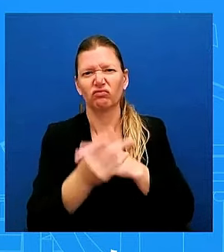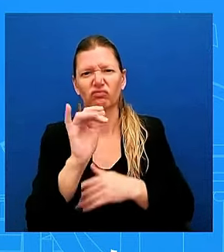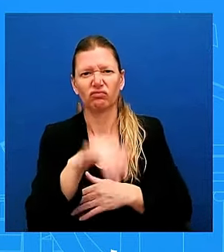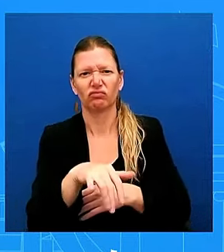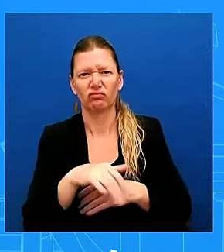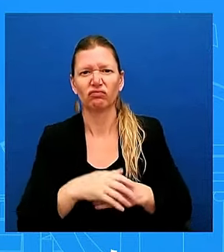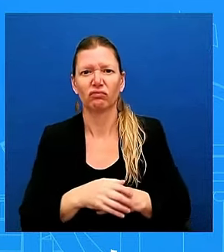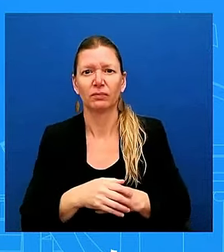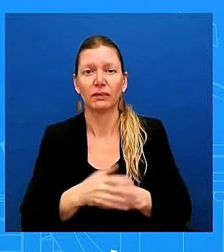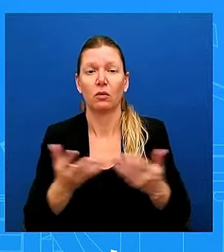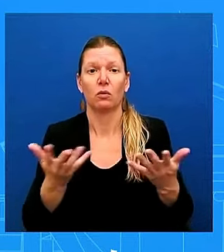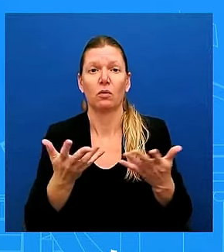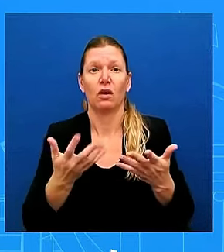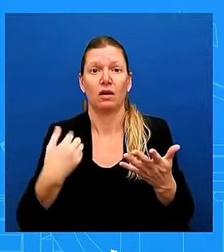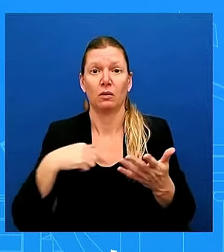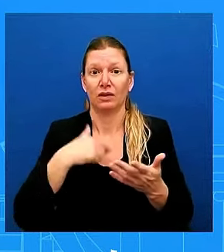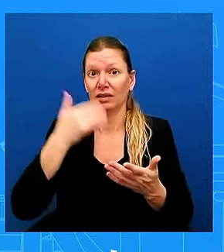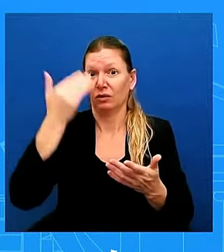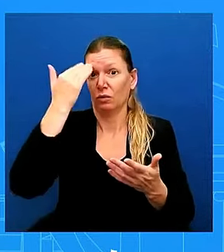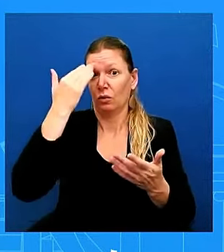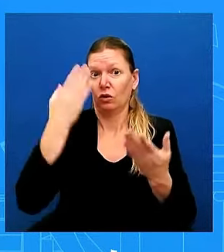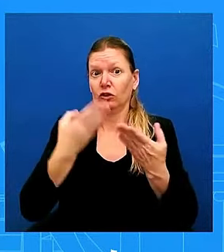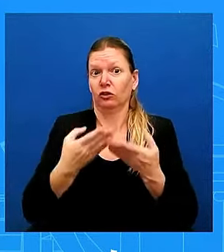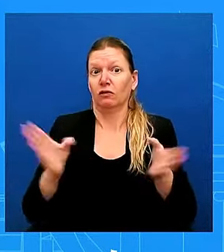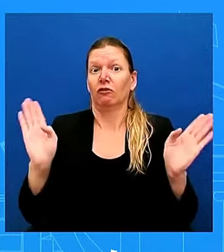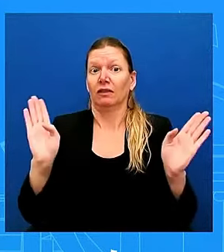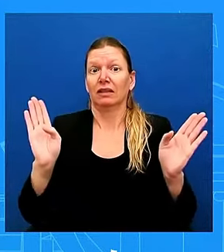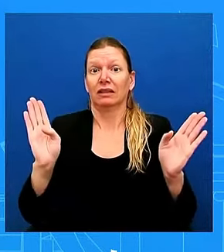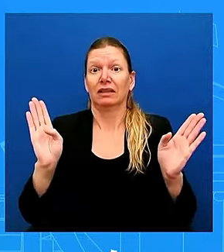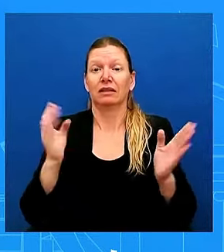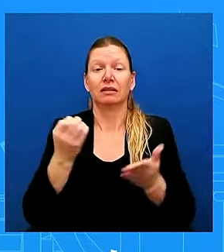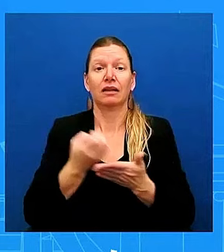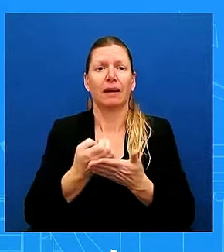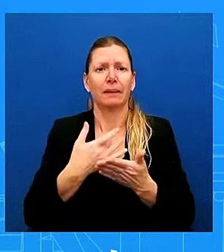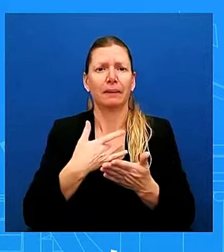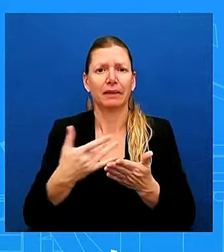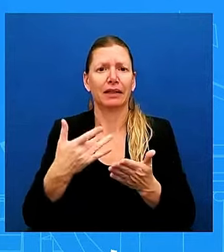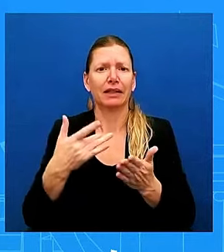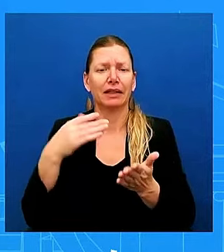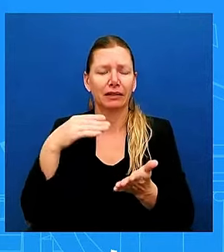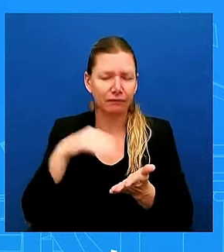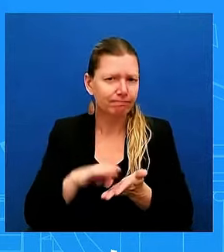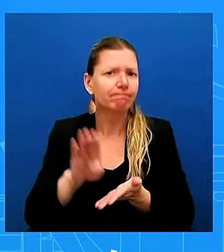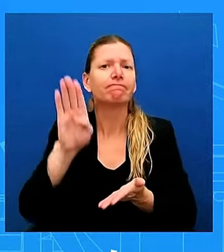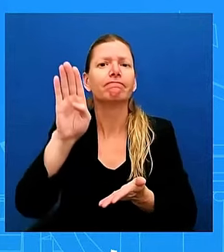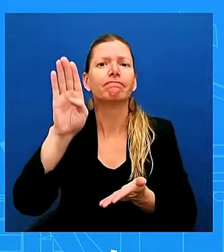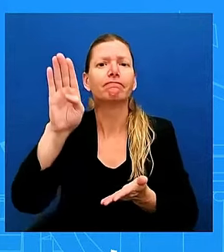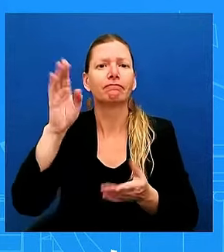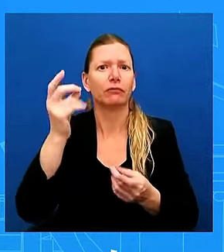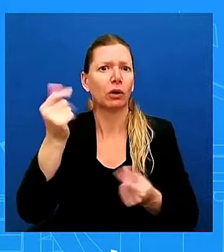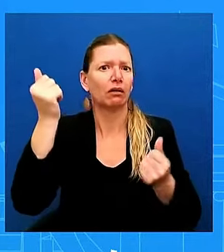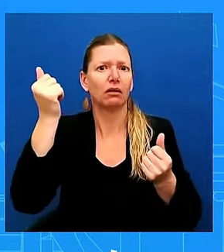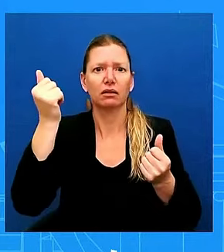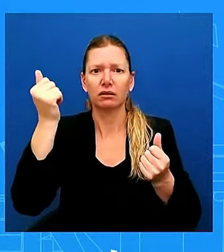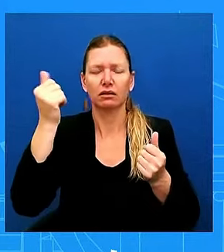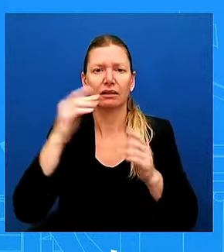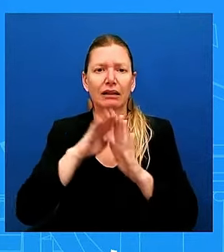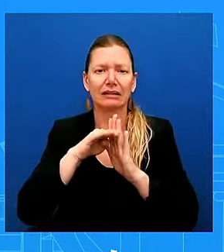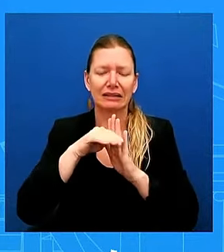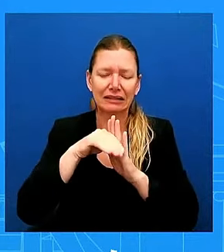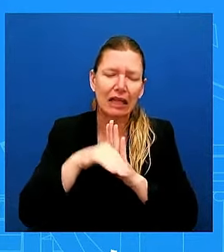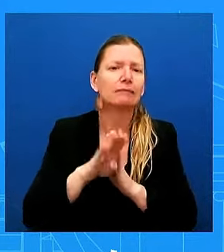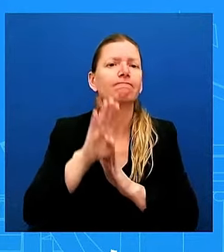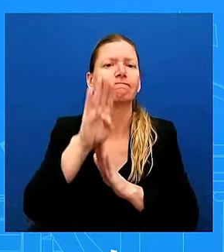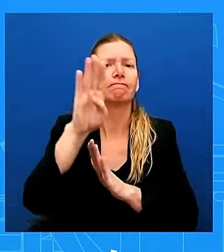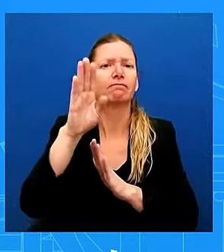overall bouncing back very quickly and the growth numbers really becoming sort of strong pretty